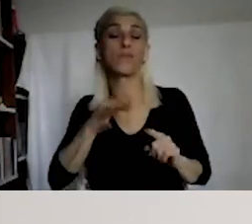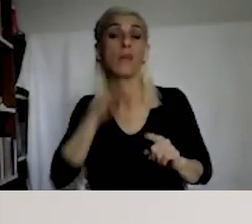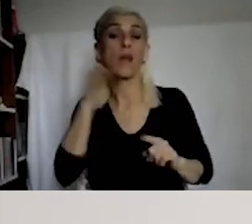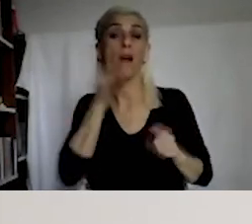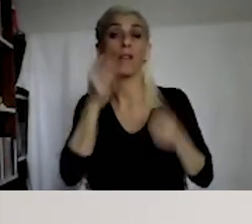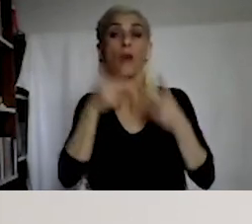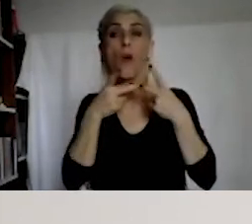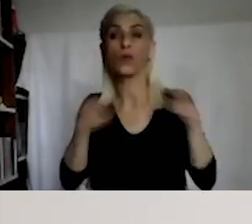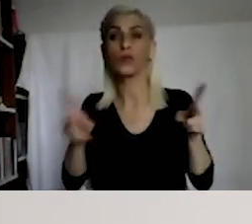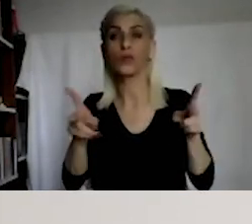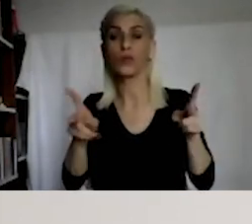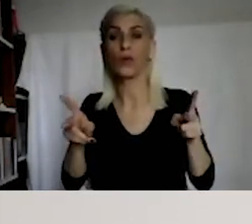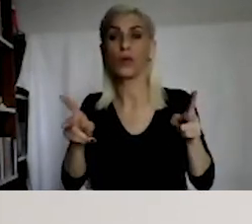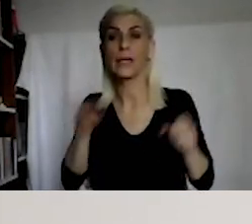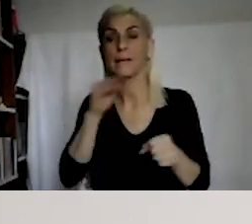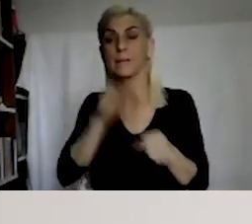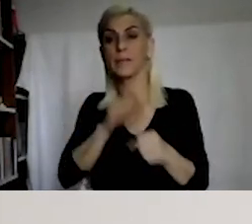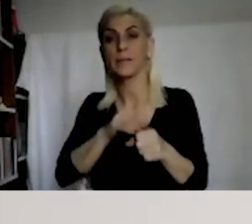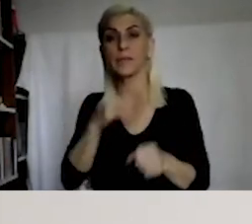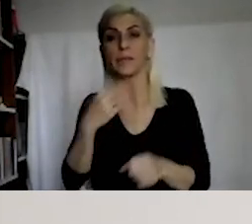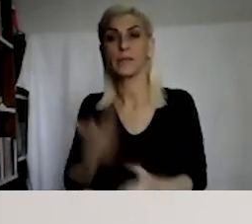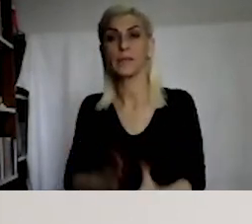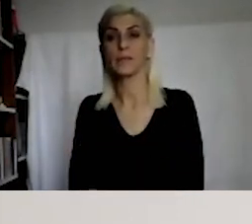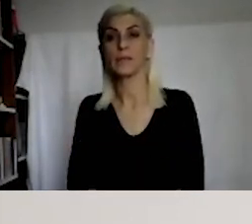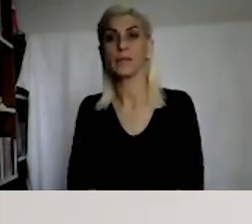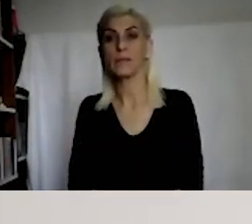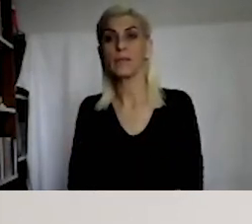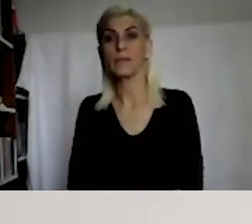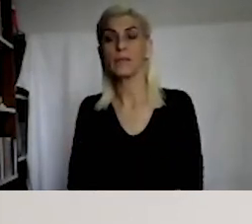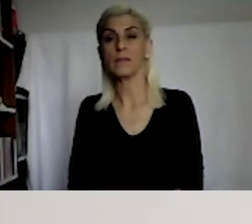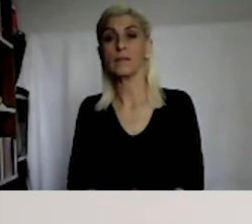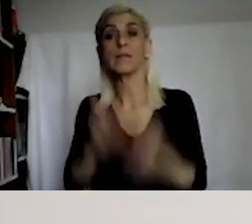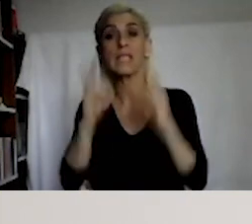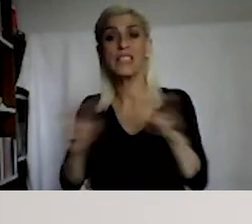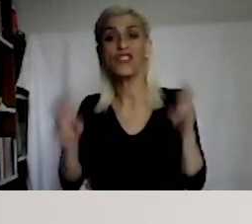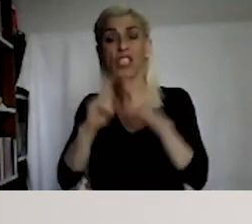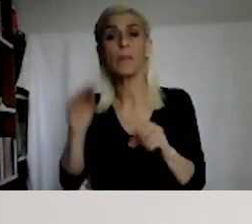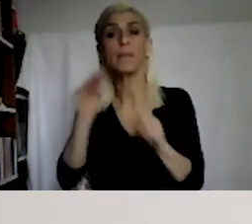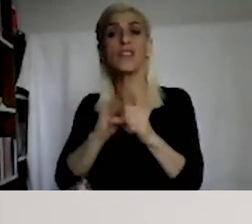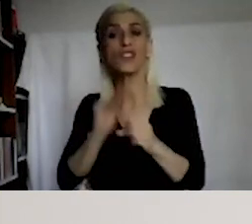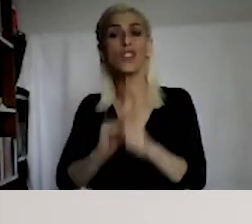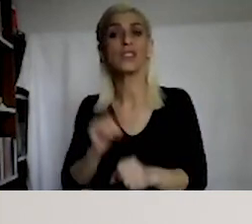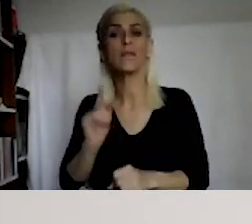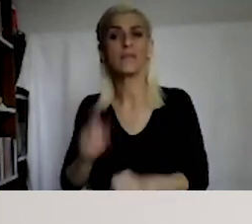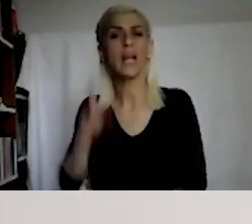this discourse is not a violation.